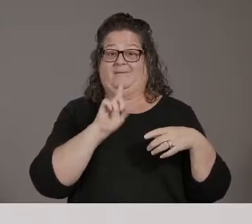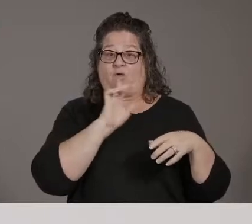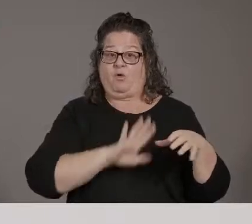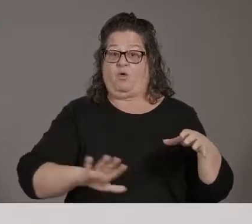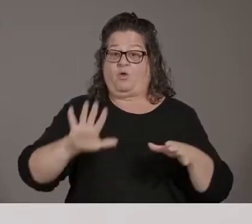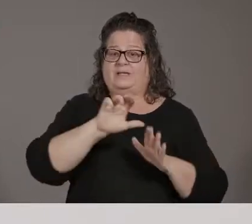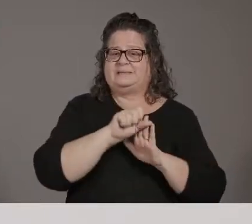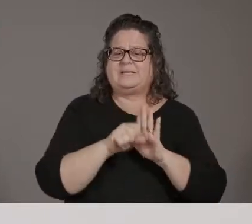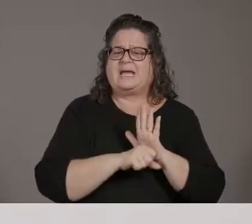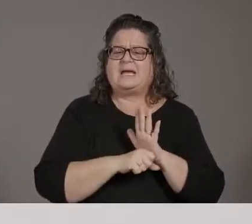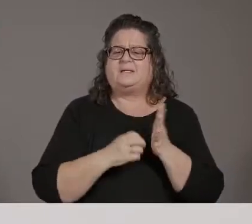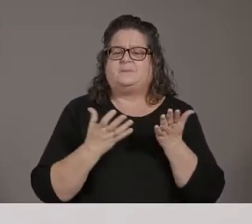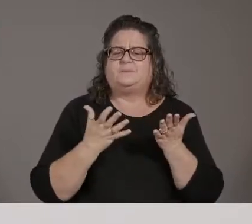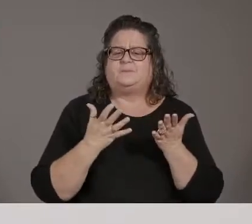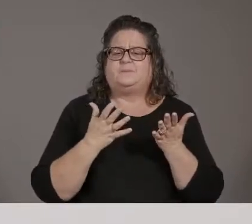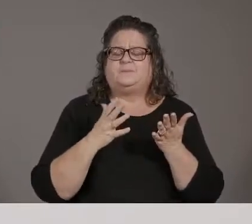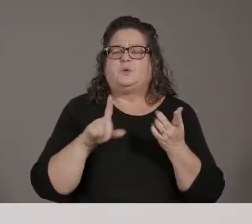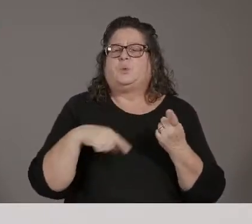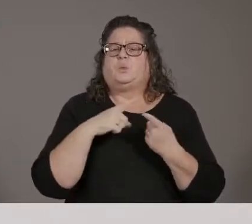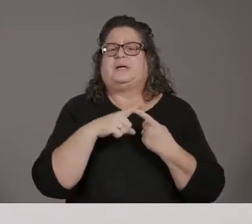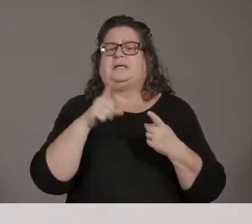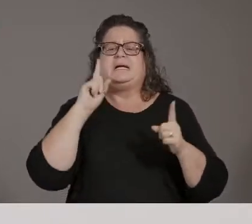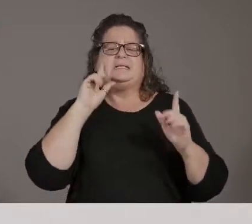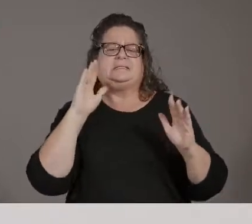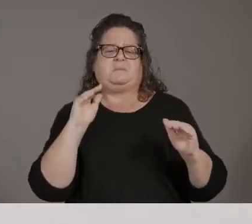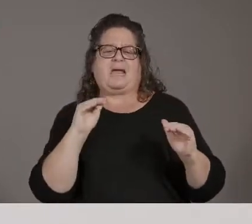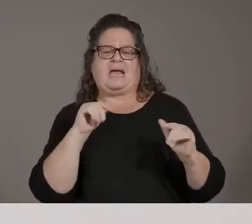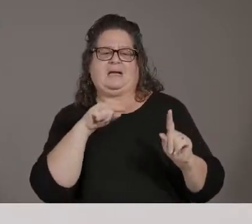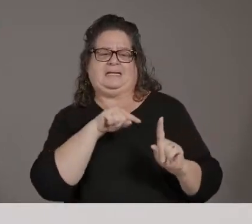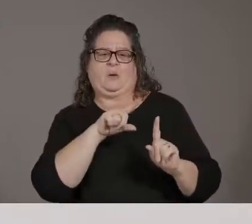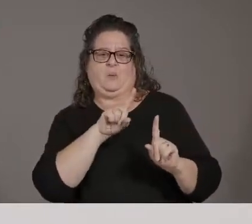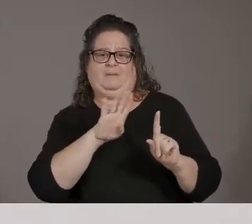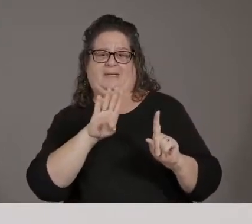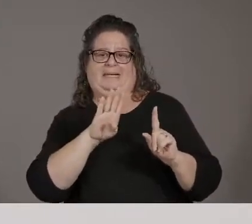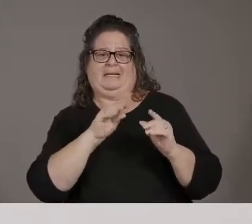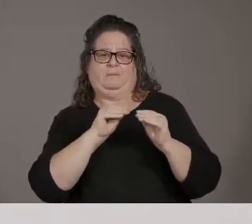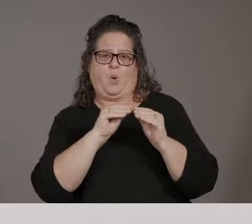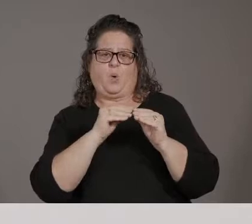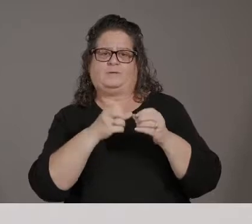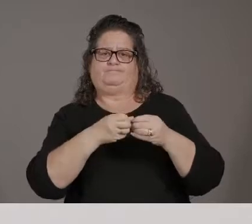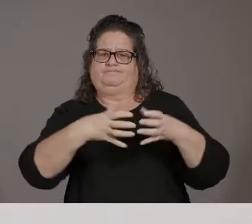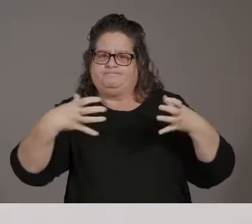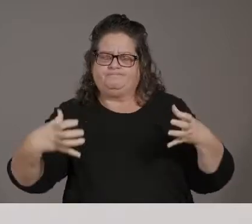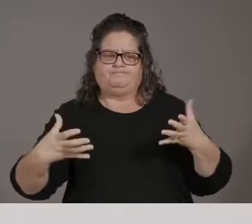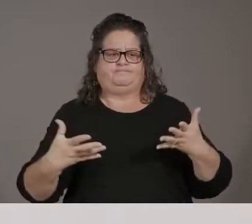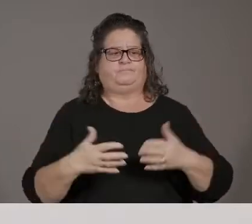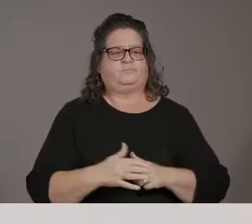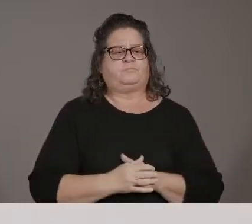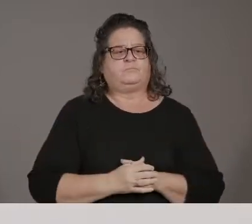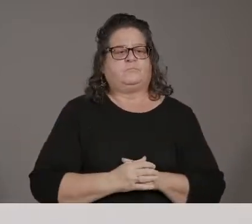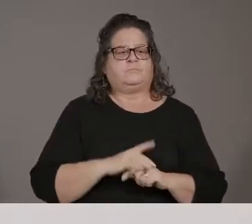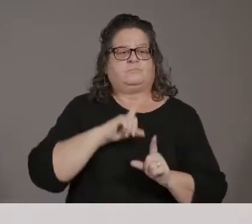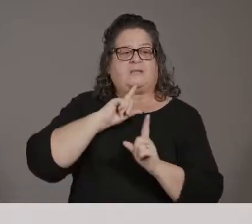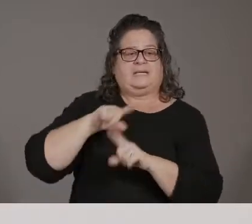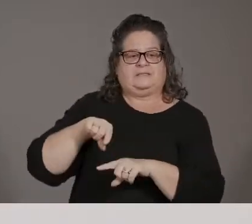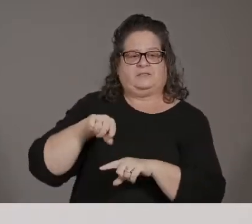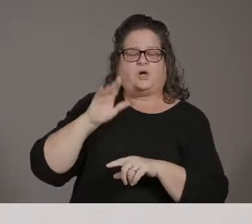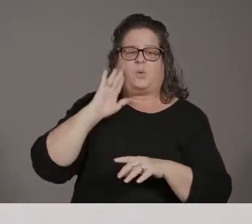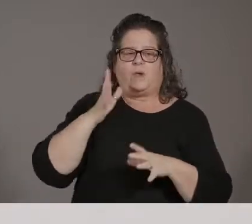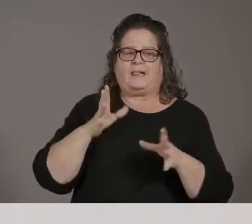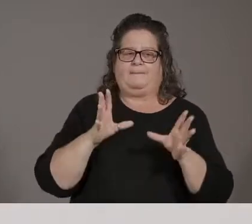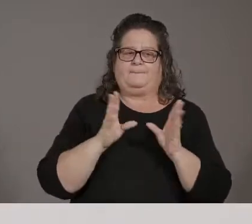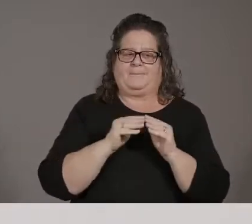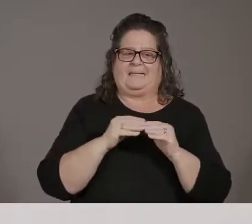expect that? That's the first part of the question. So we're going to continue to meet with VAPAC. I know some of the things that we wanted to look at